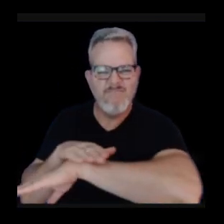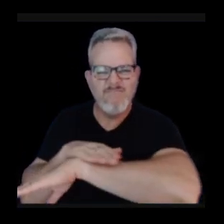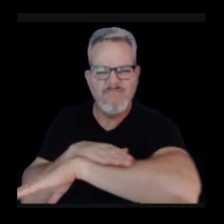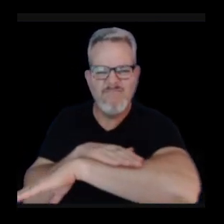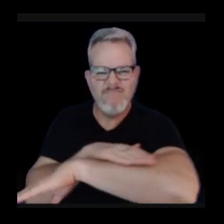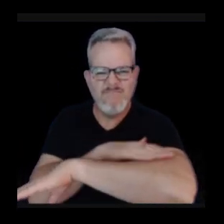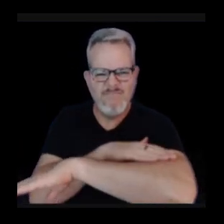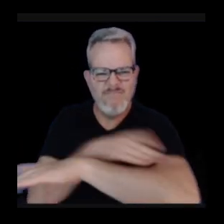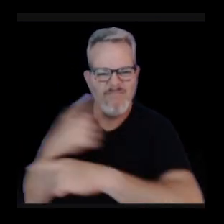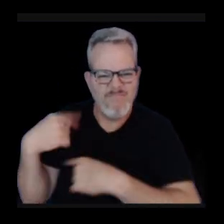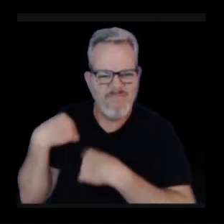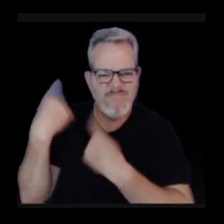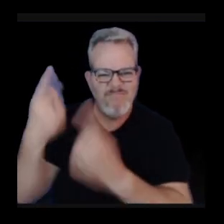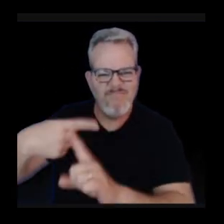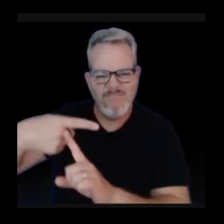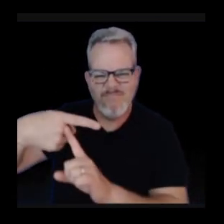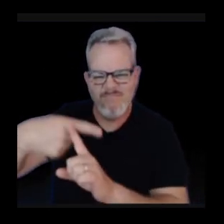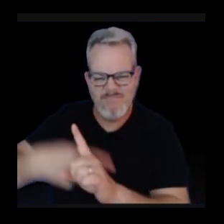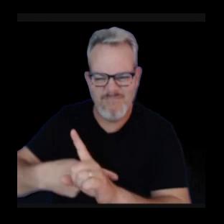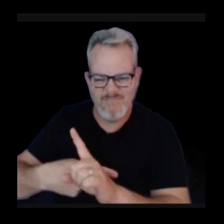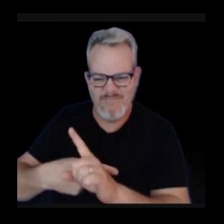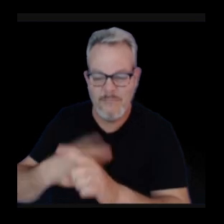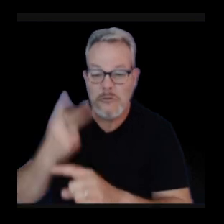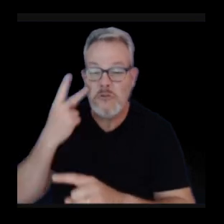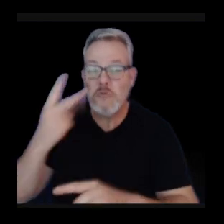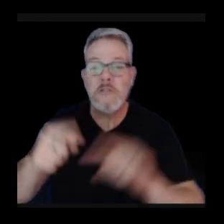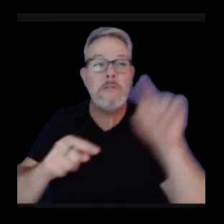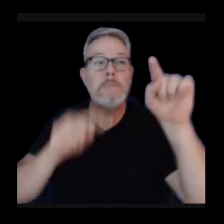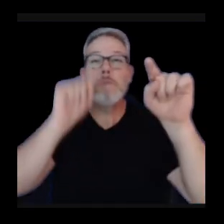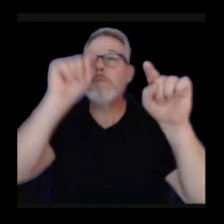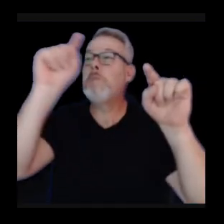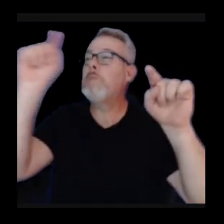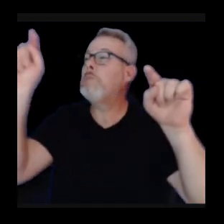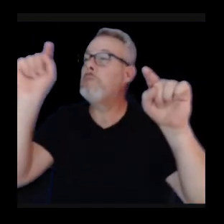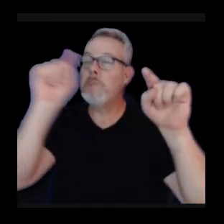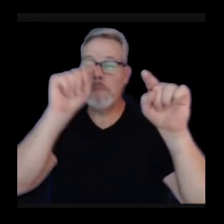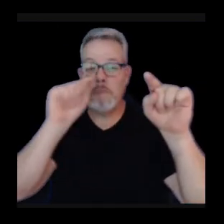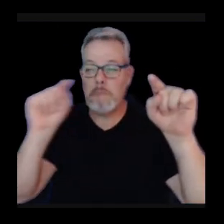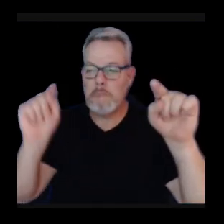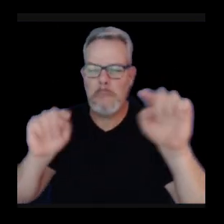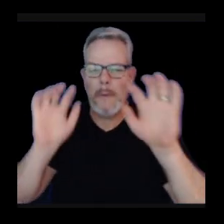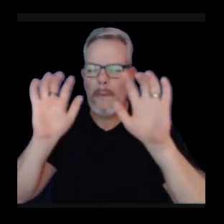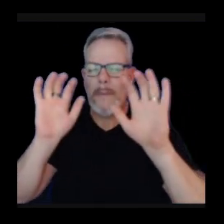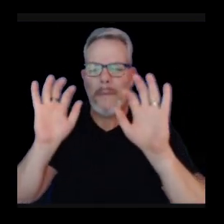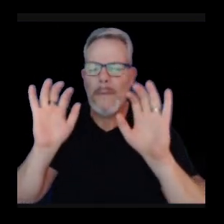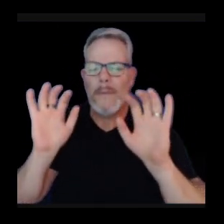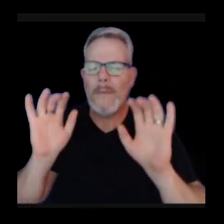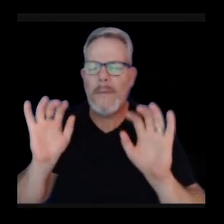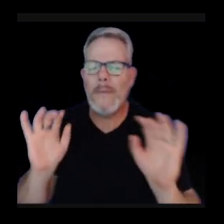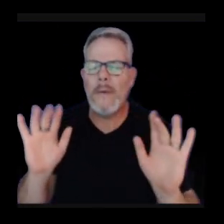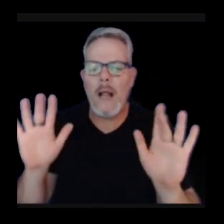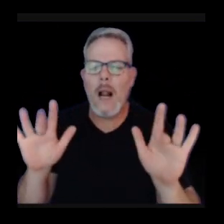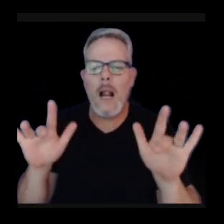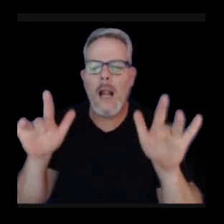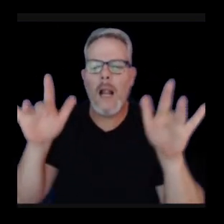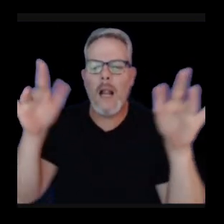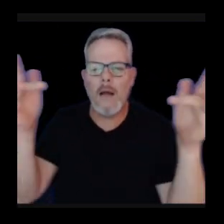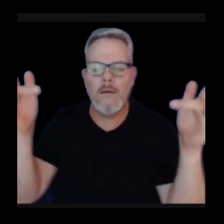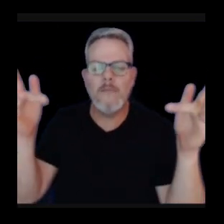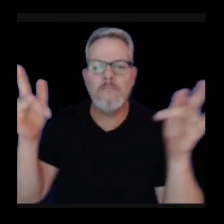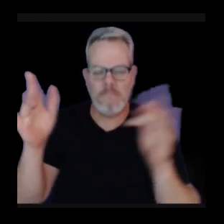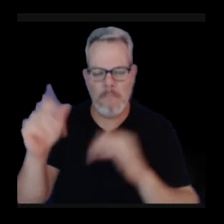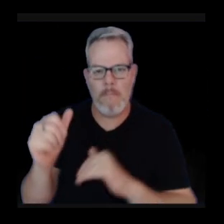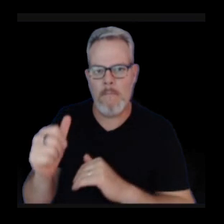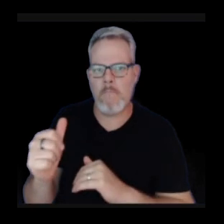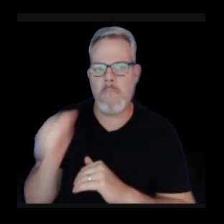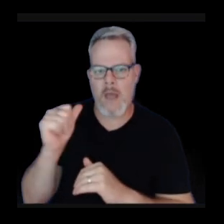And you see essentially a background activity plotted with the small little dots across the board there. Maybe more useful